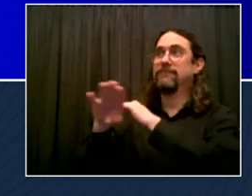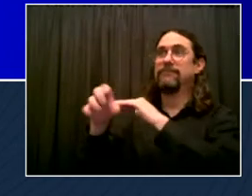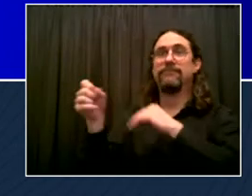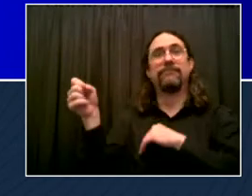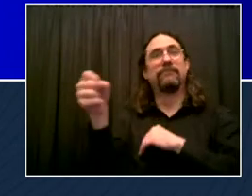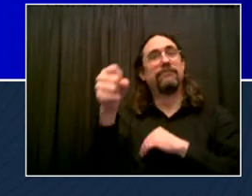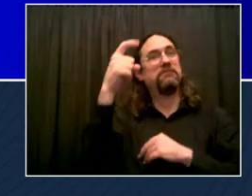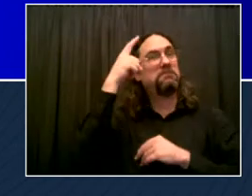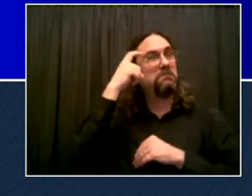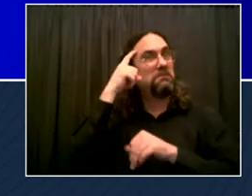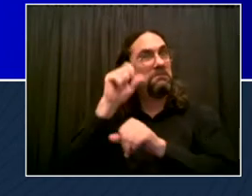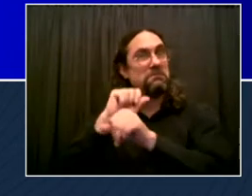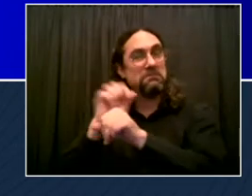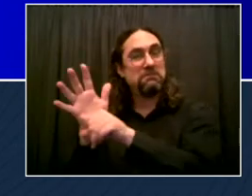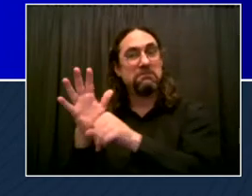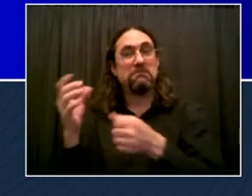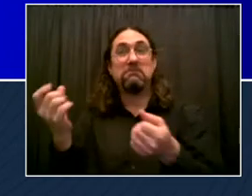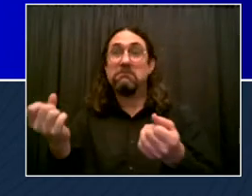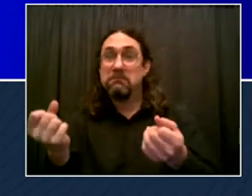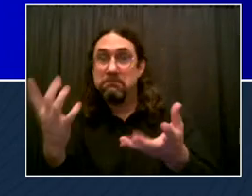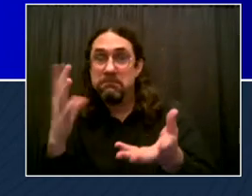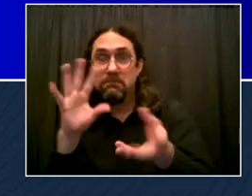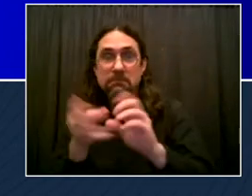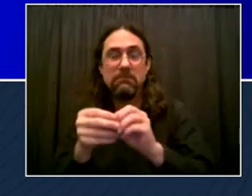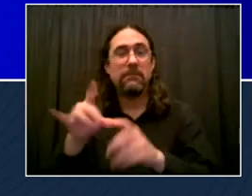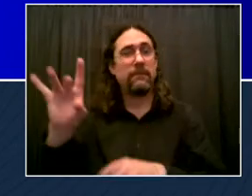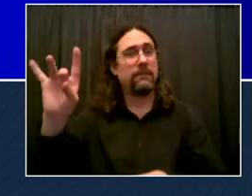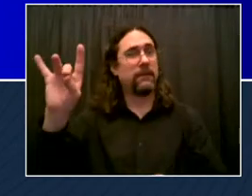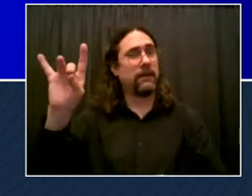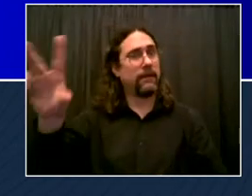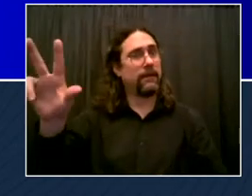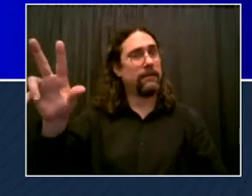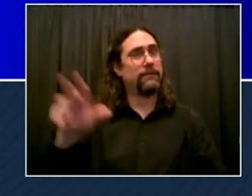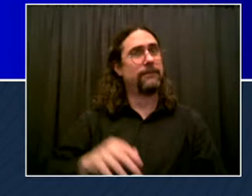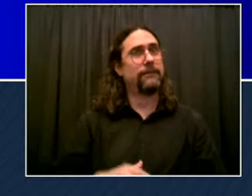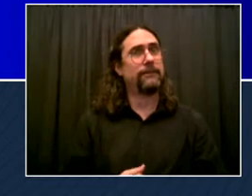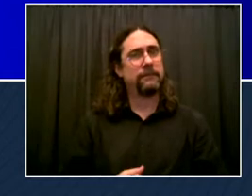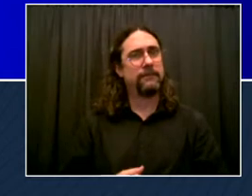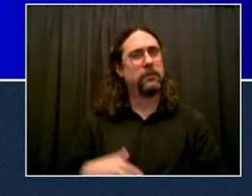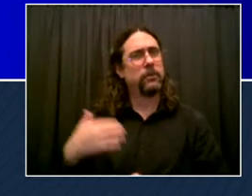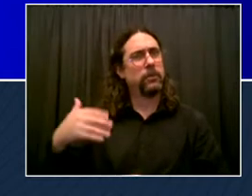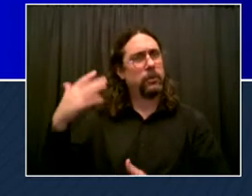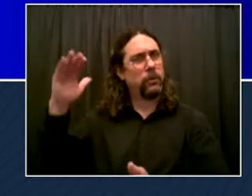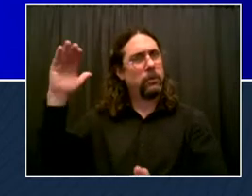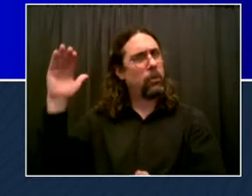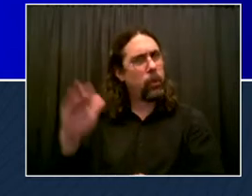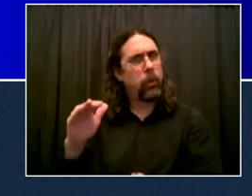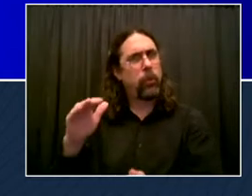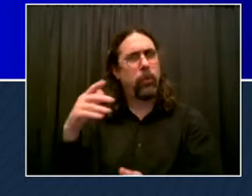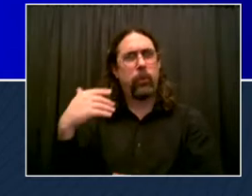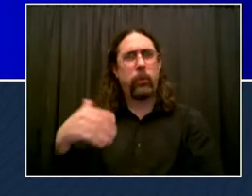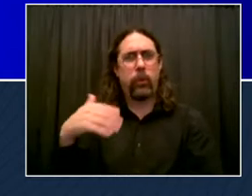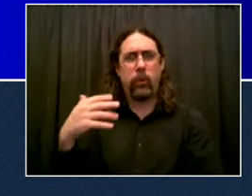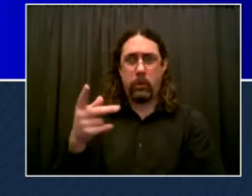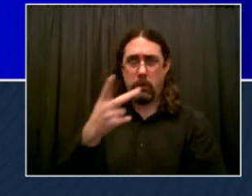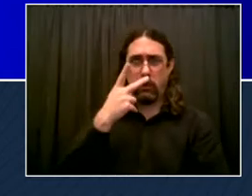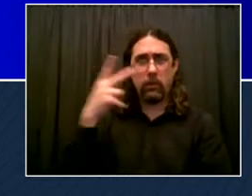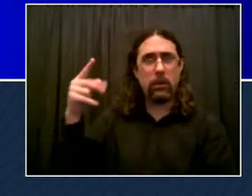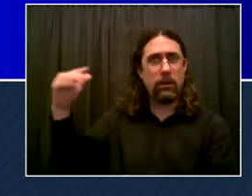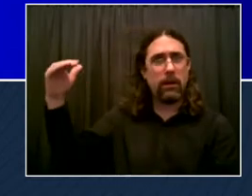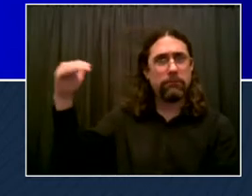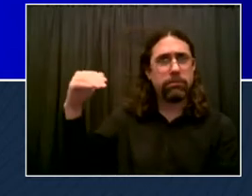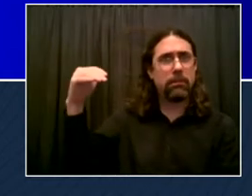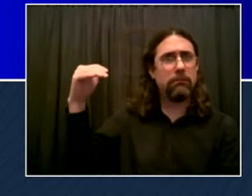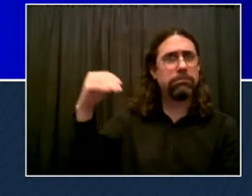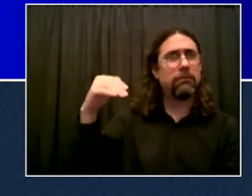Look at that number. Look at that graph. 83 patients. Confirmed positivity level, 28.92%. So it